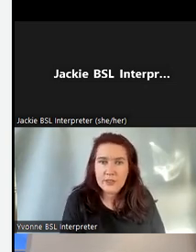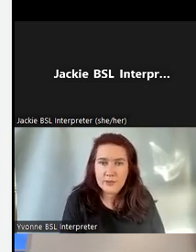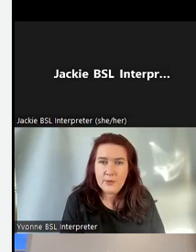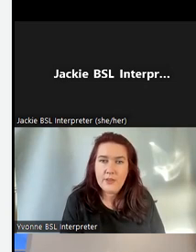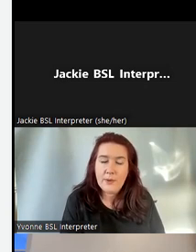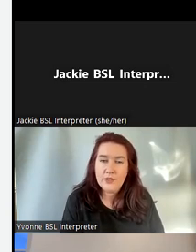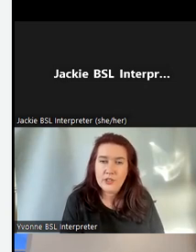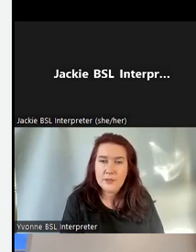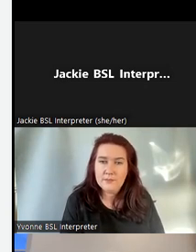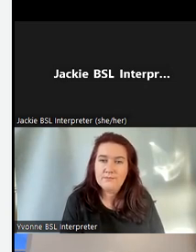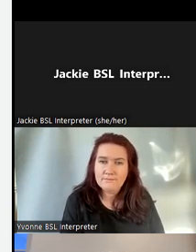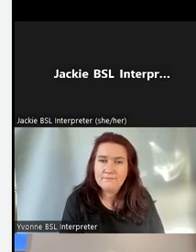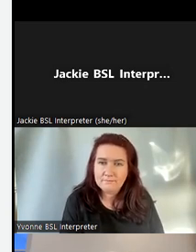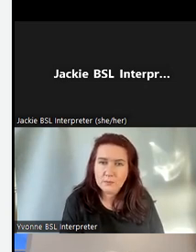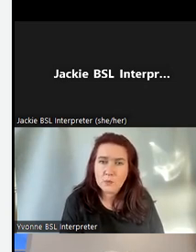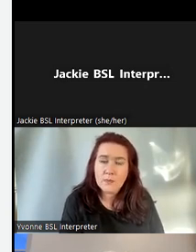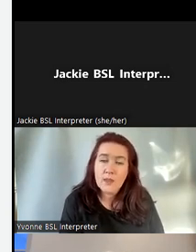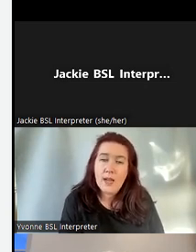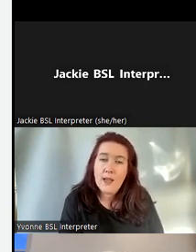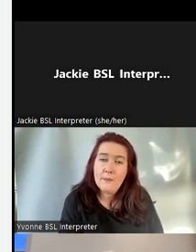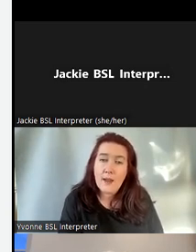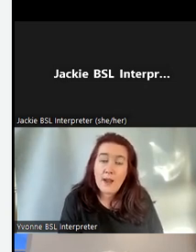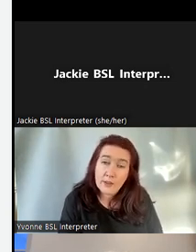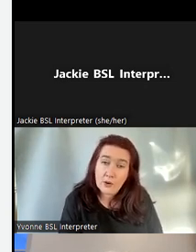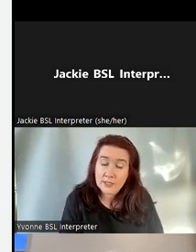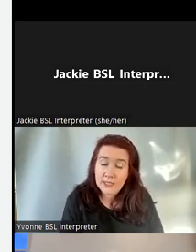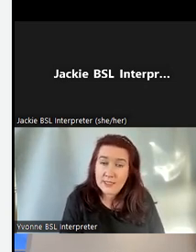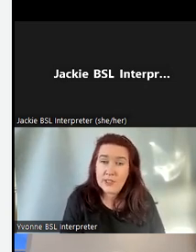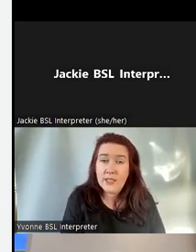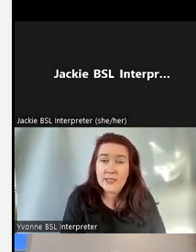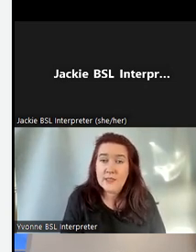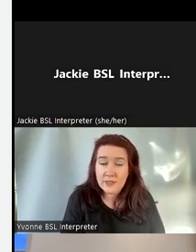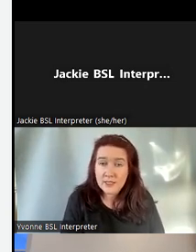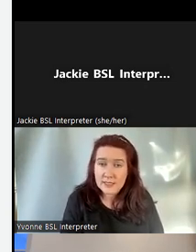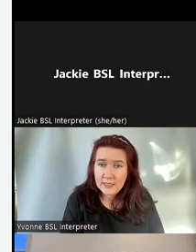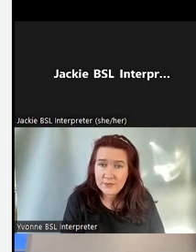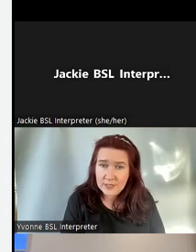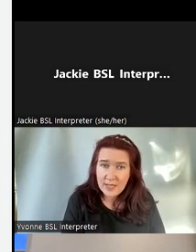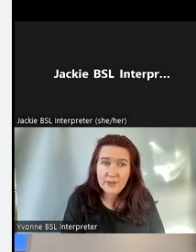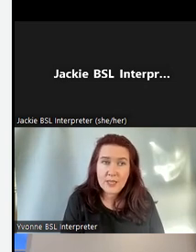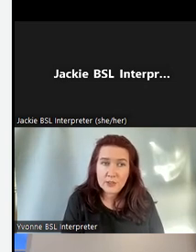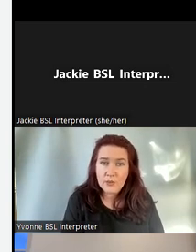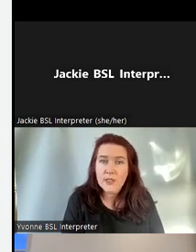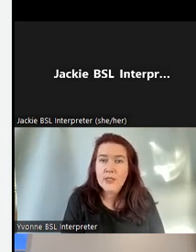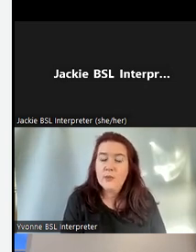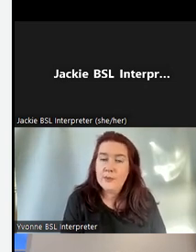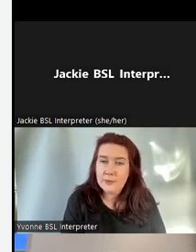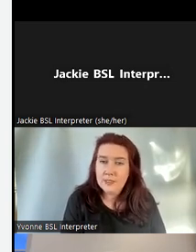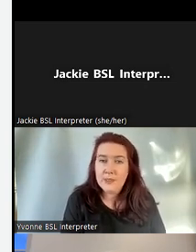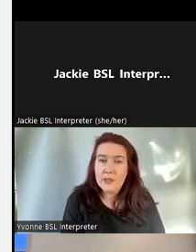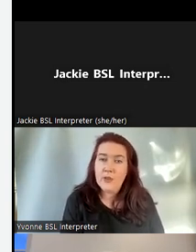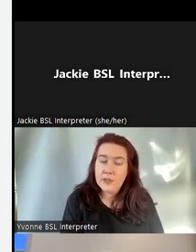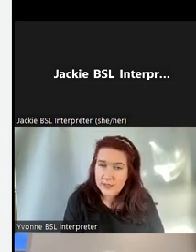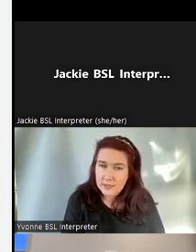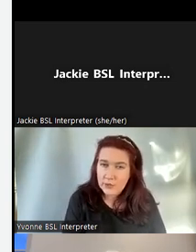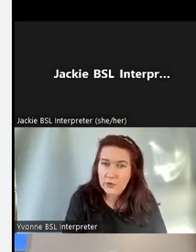relationships with other partnerships and another organisation is the St Vincent Centre for the Deaf in Glasgow we were able